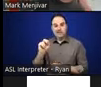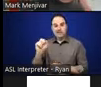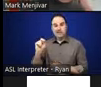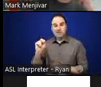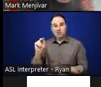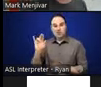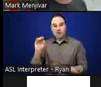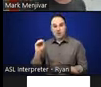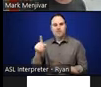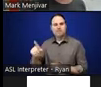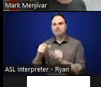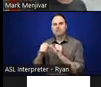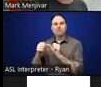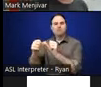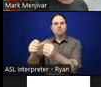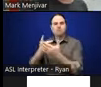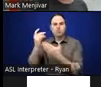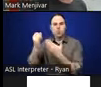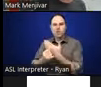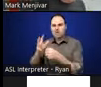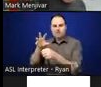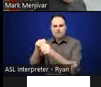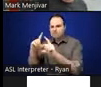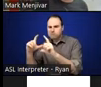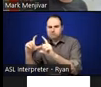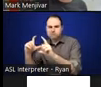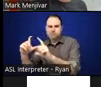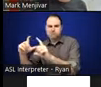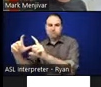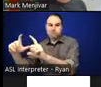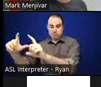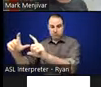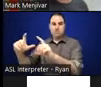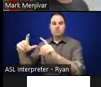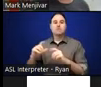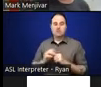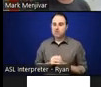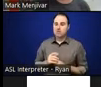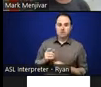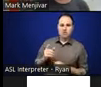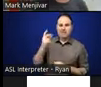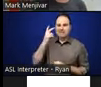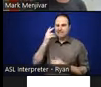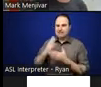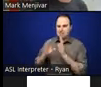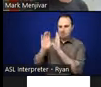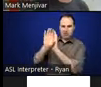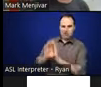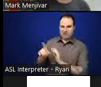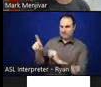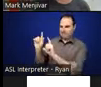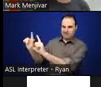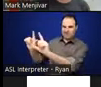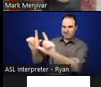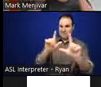documentaries, but they're photographs of people. And then you can kind of see some pictures here in the background, but then you see the